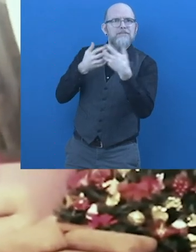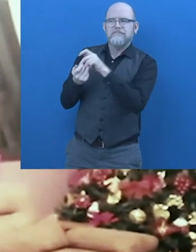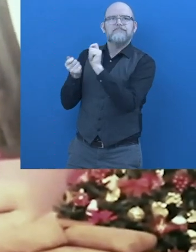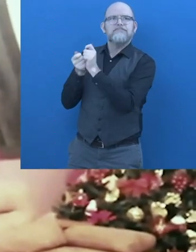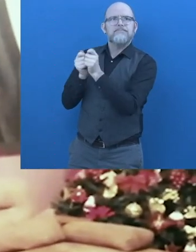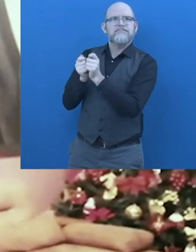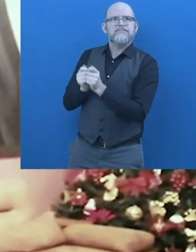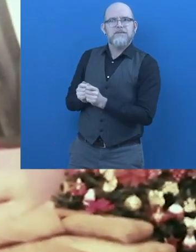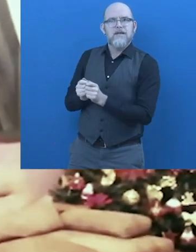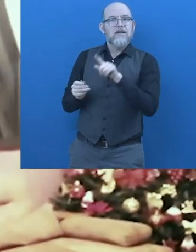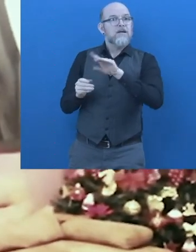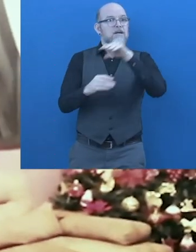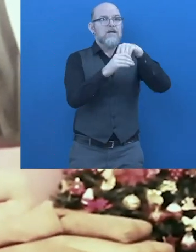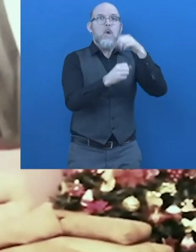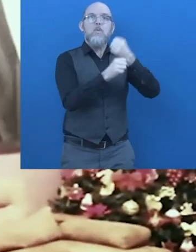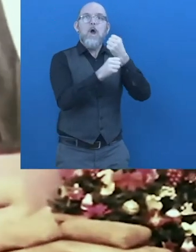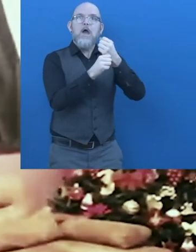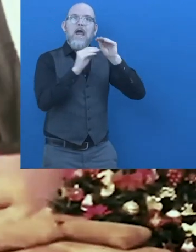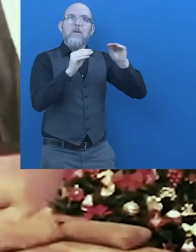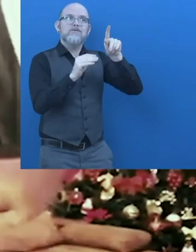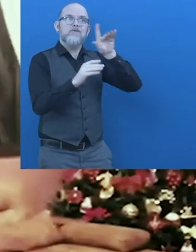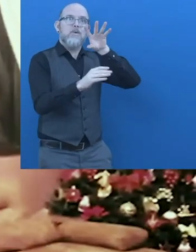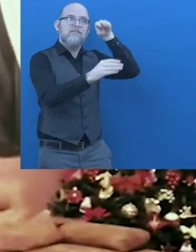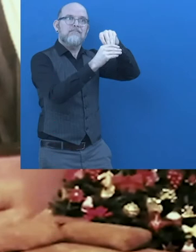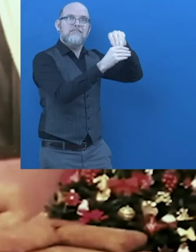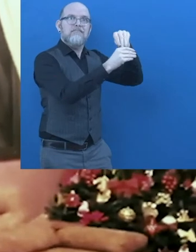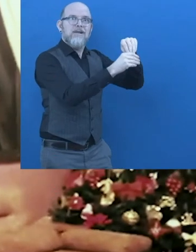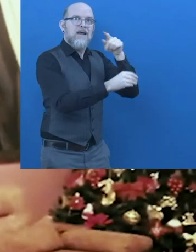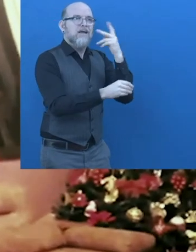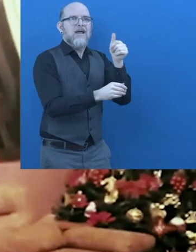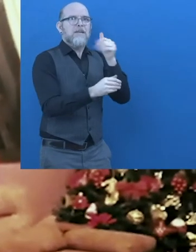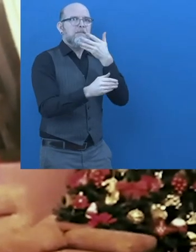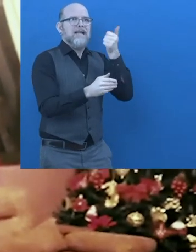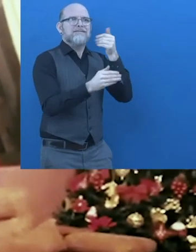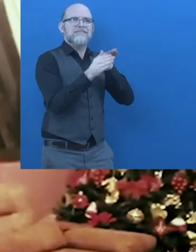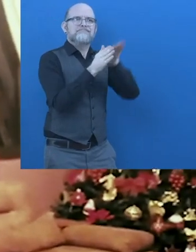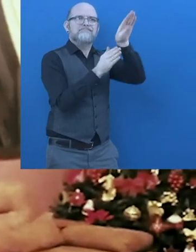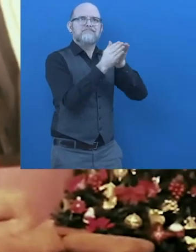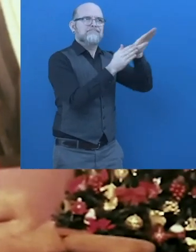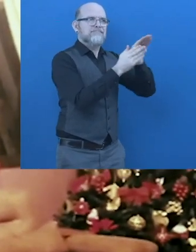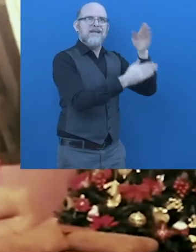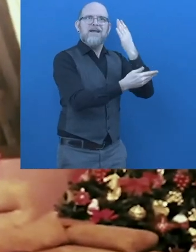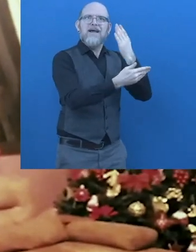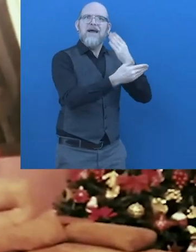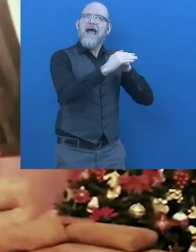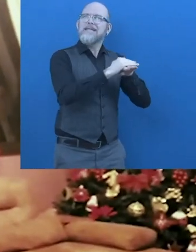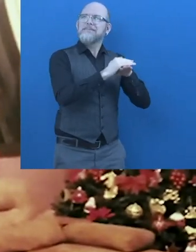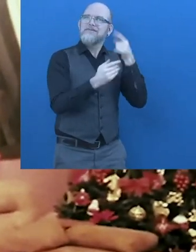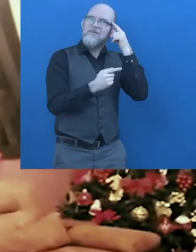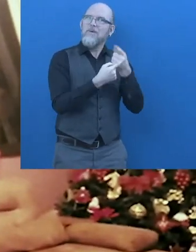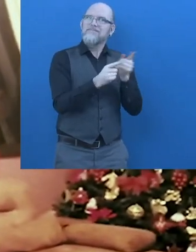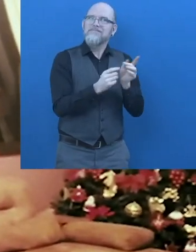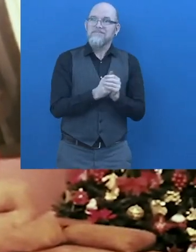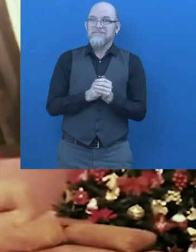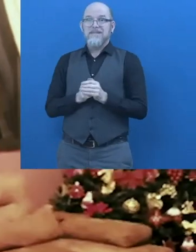try to adjust the curricula for vocational training, at least in the